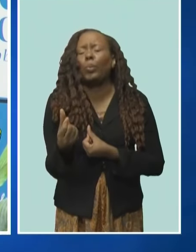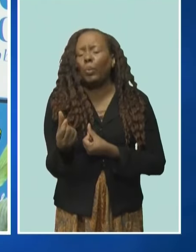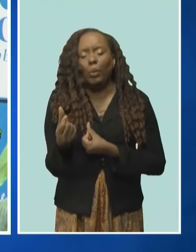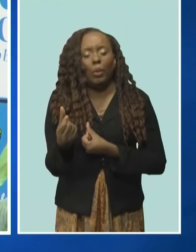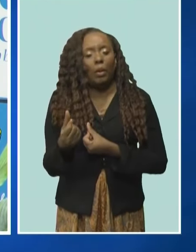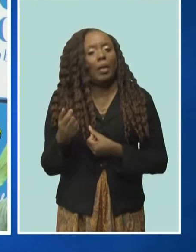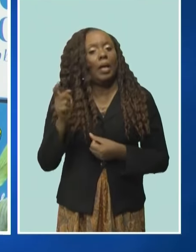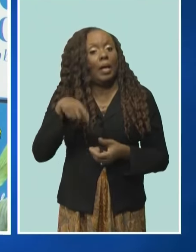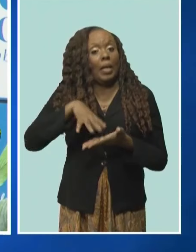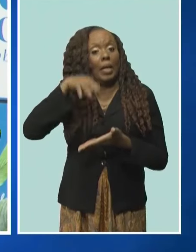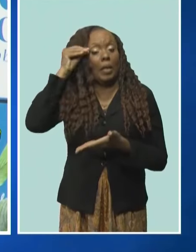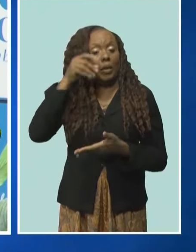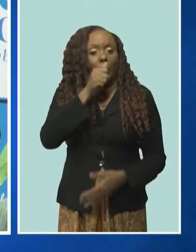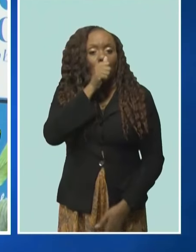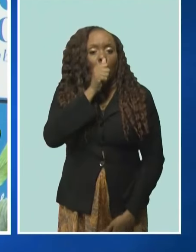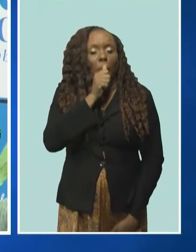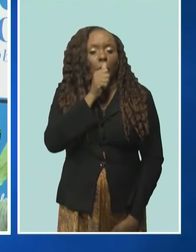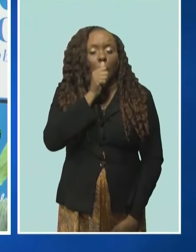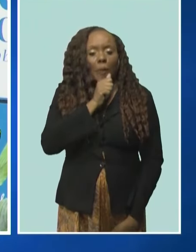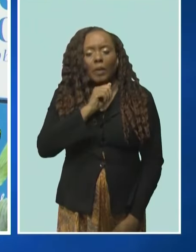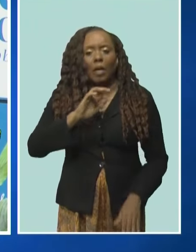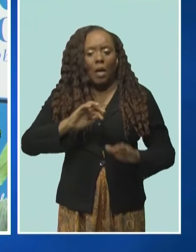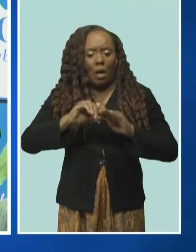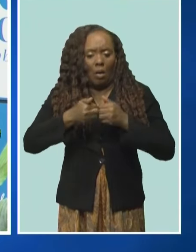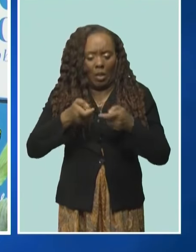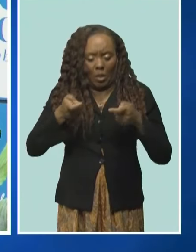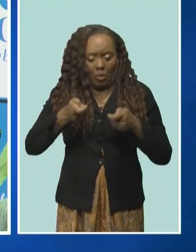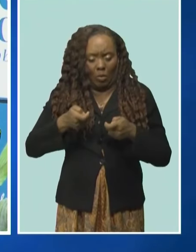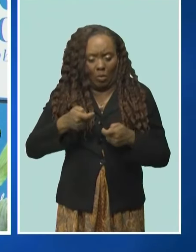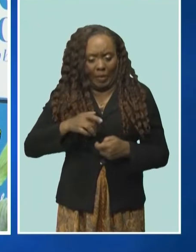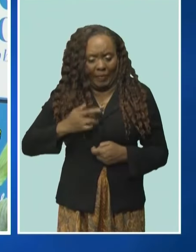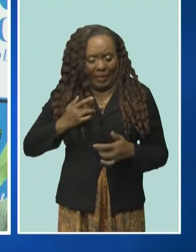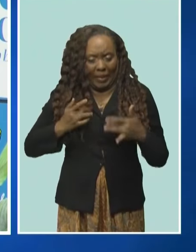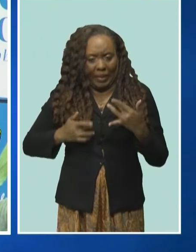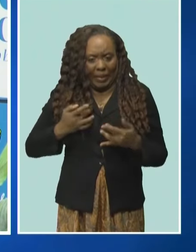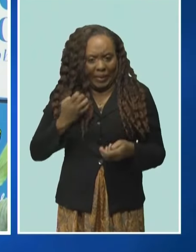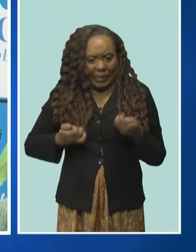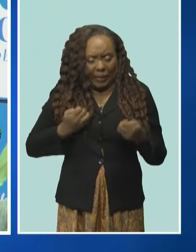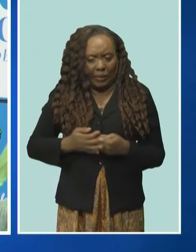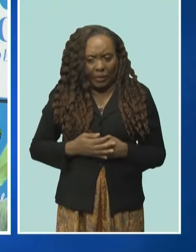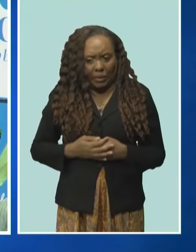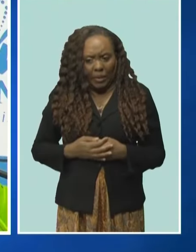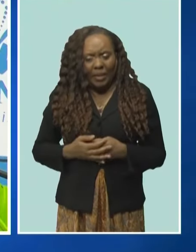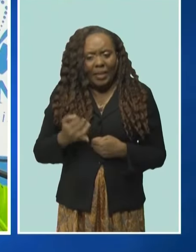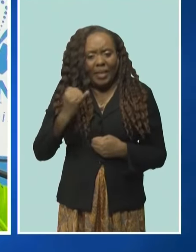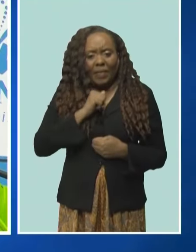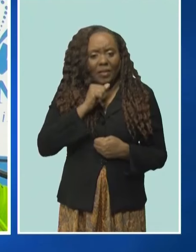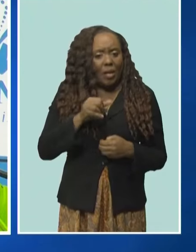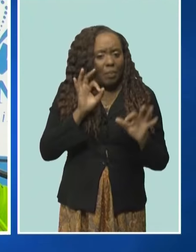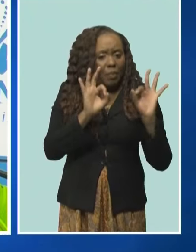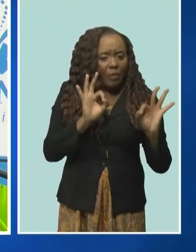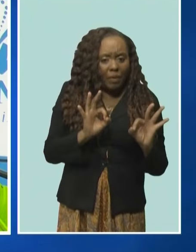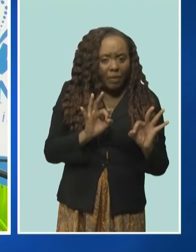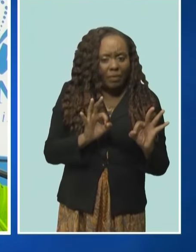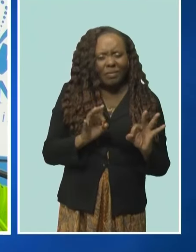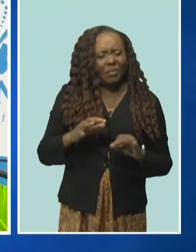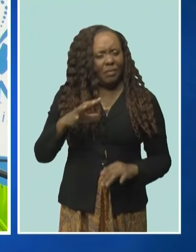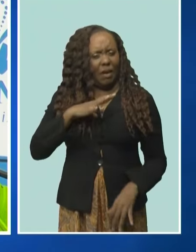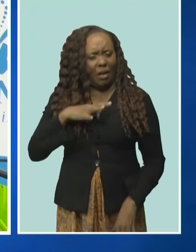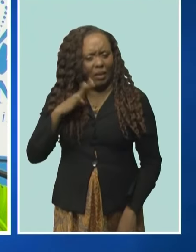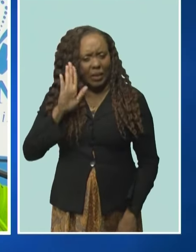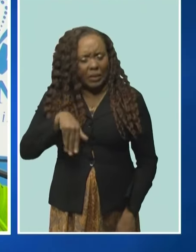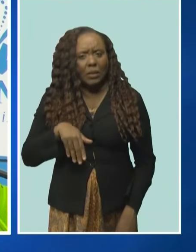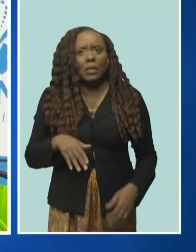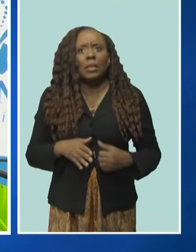me about patience, managing my feelings, and understanding that imperfection is perfection. Featured speaker, Magistrate